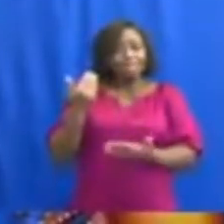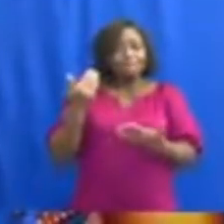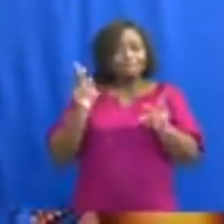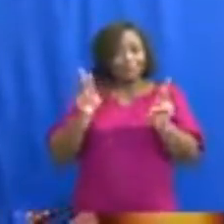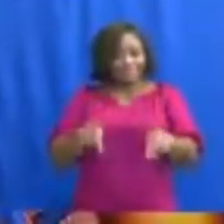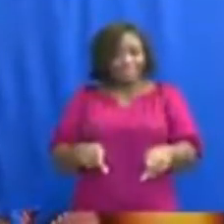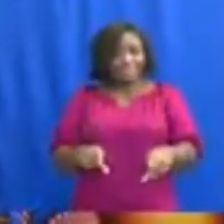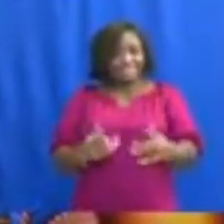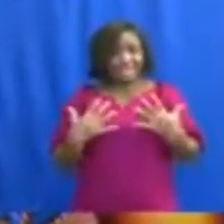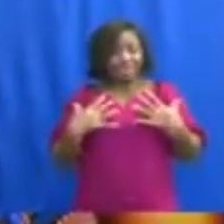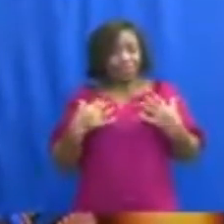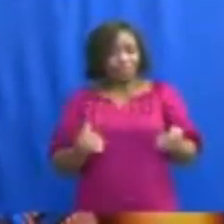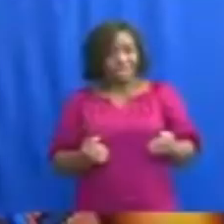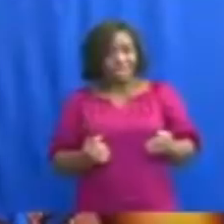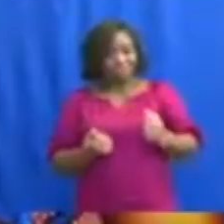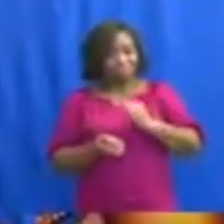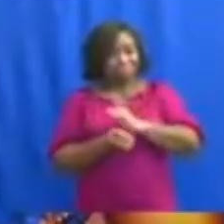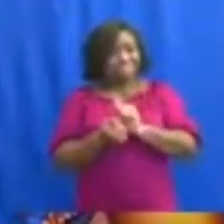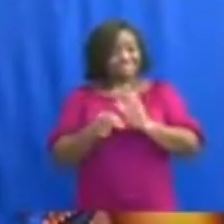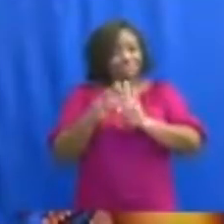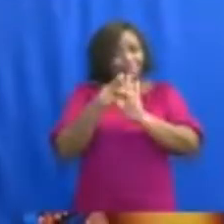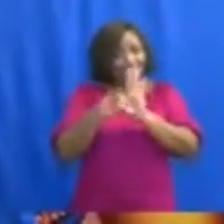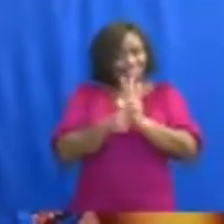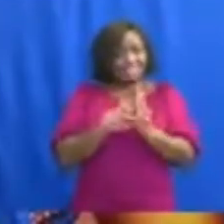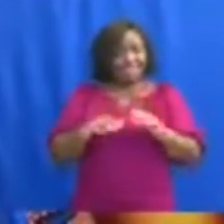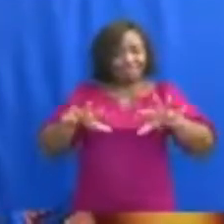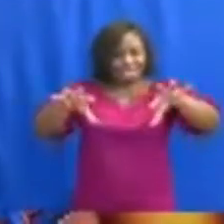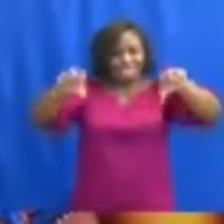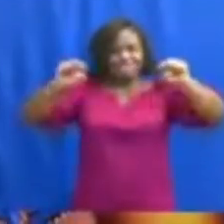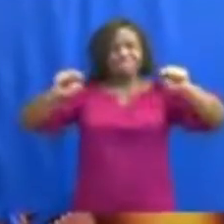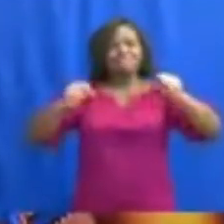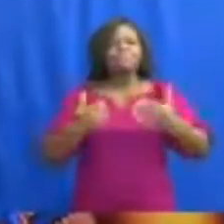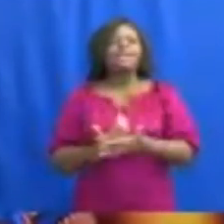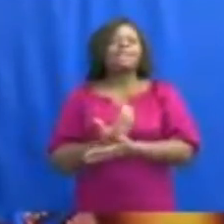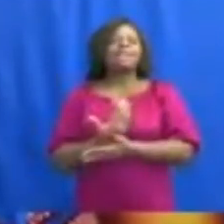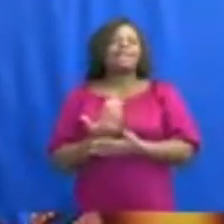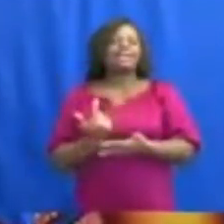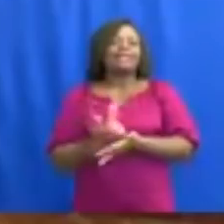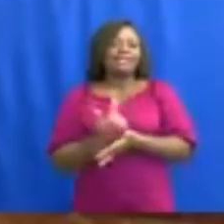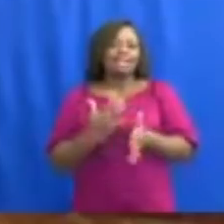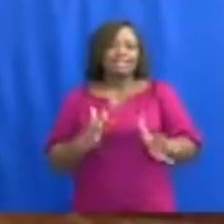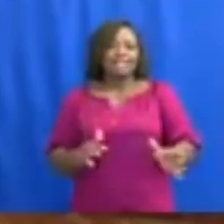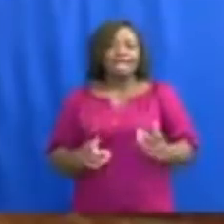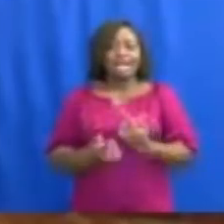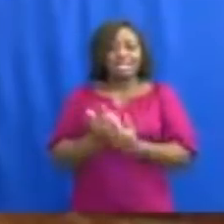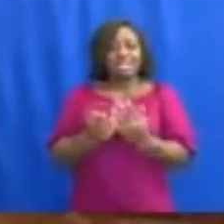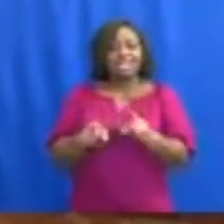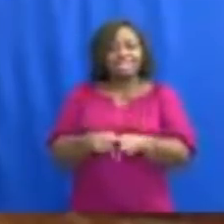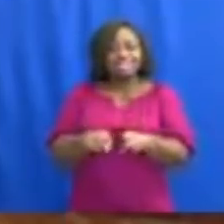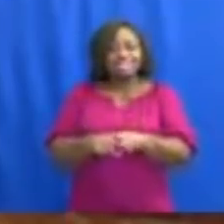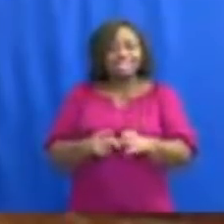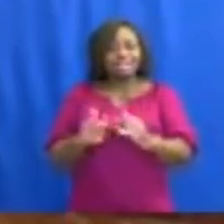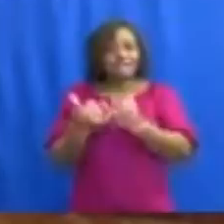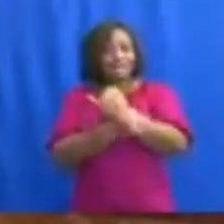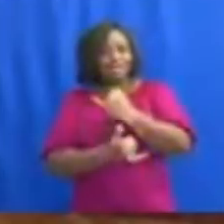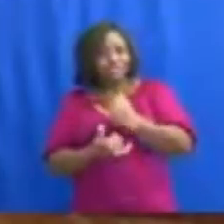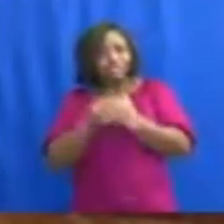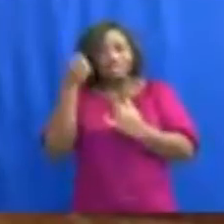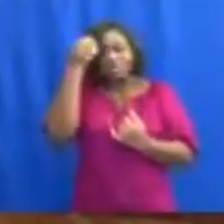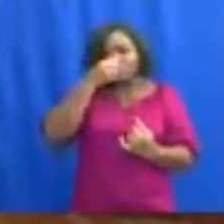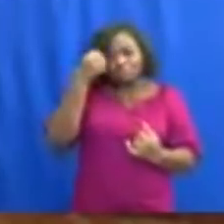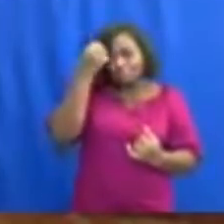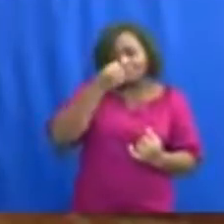policy has now been adopted by Ghana, as have some countries in the European Union, Singapore,